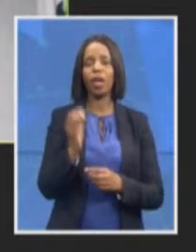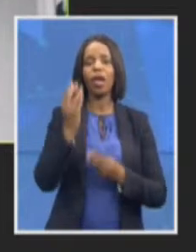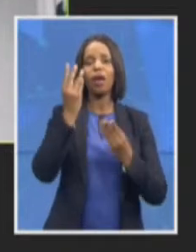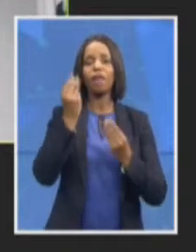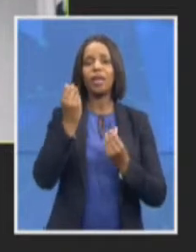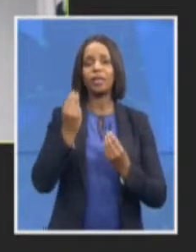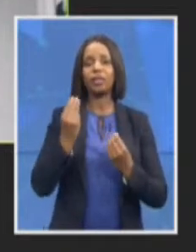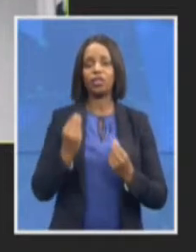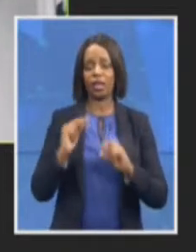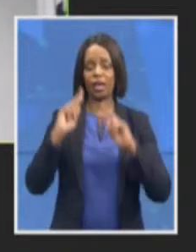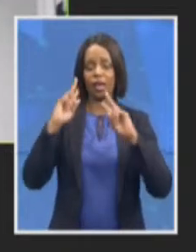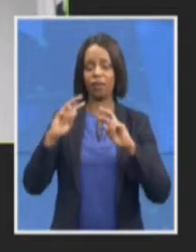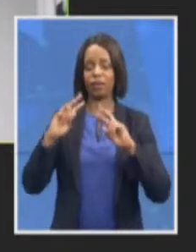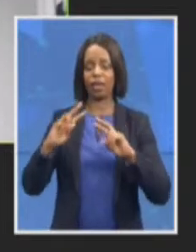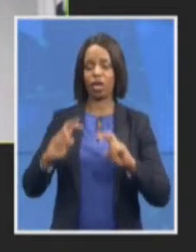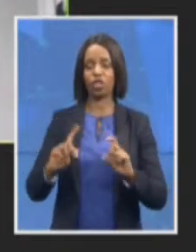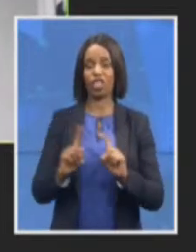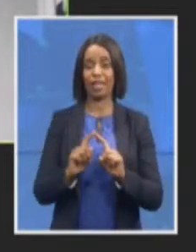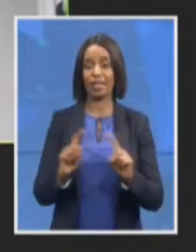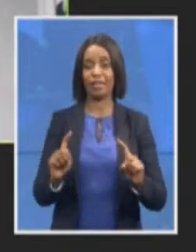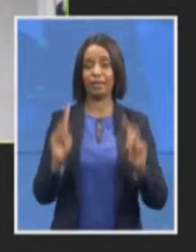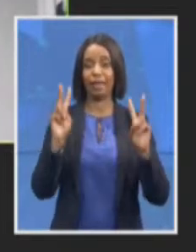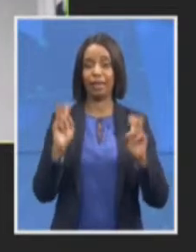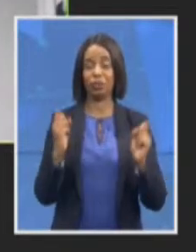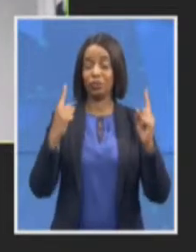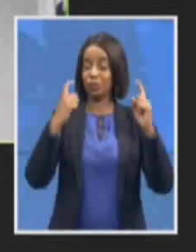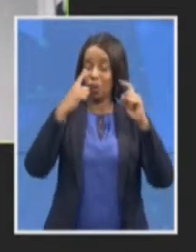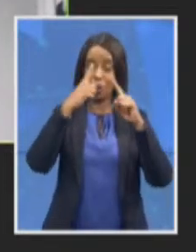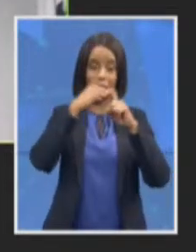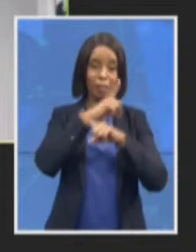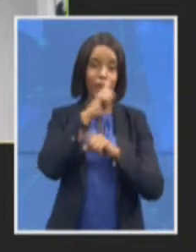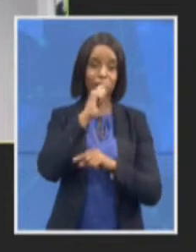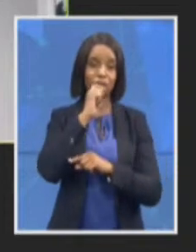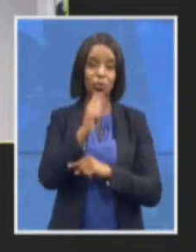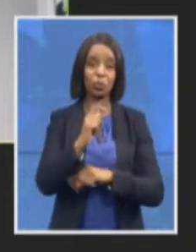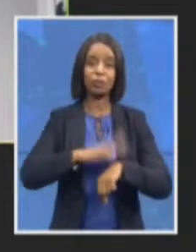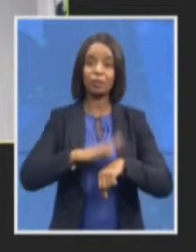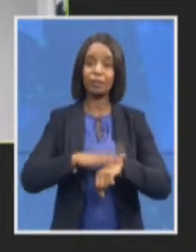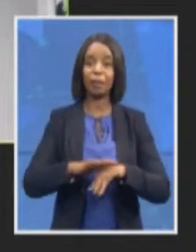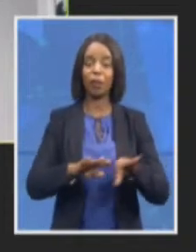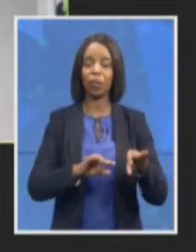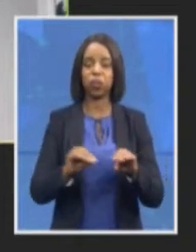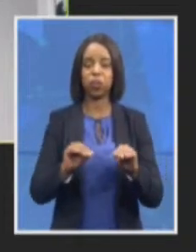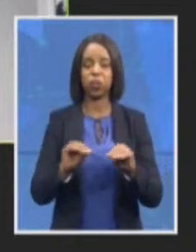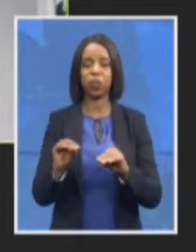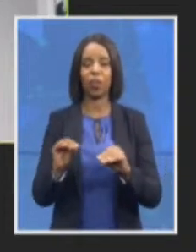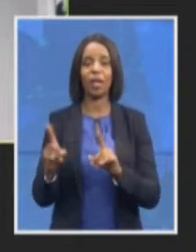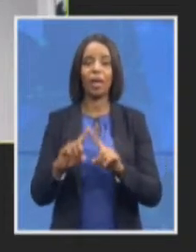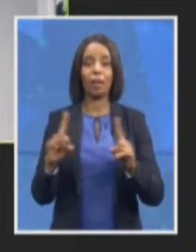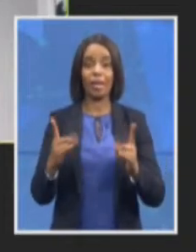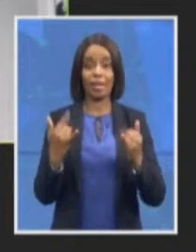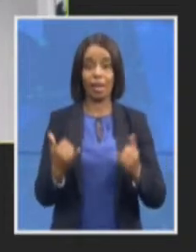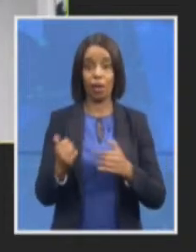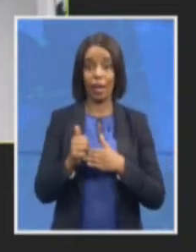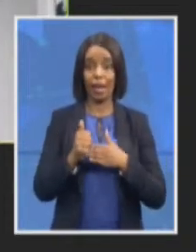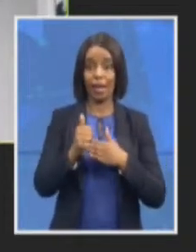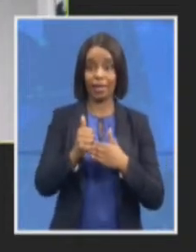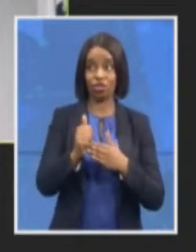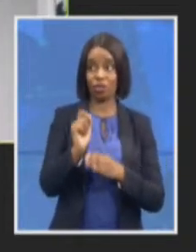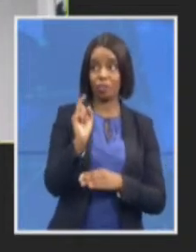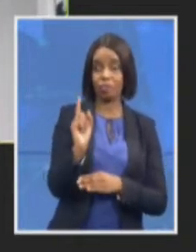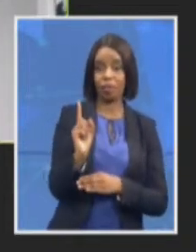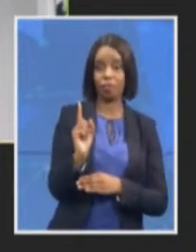and they also take a lot of time but under the leadership the very very capable leadership of Advocate Rabaji the asset